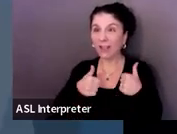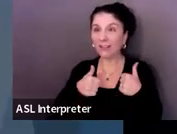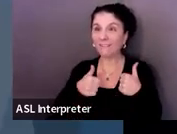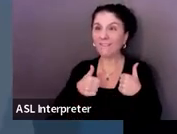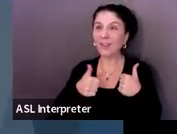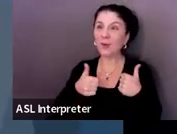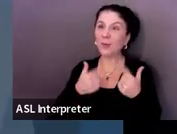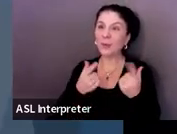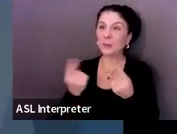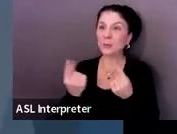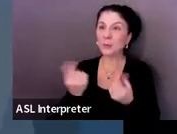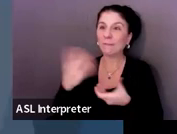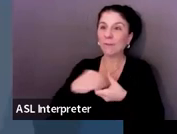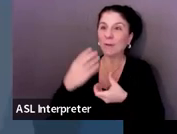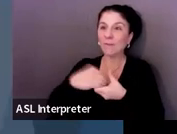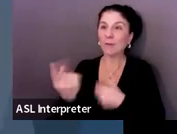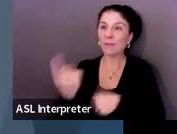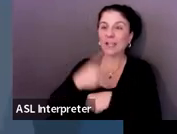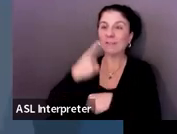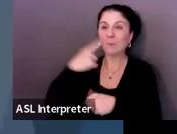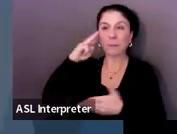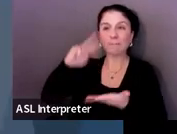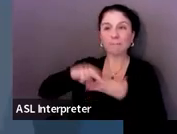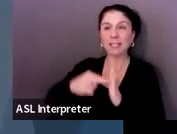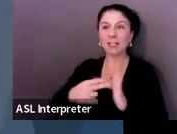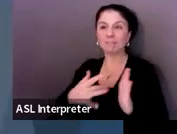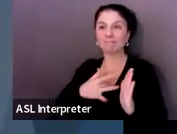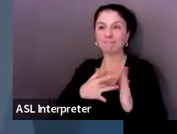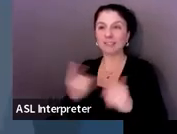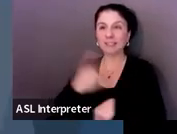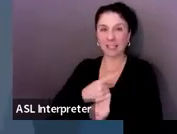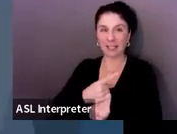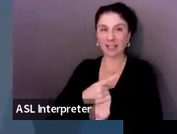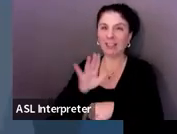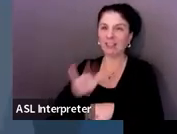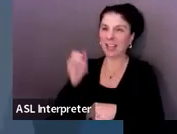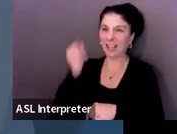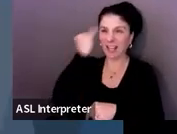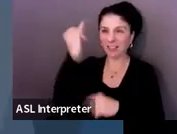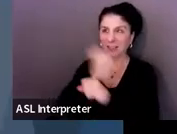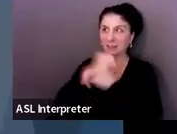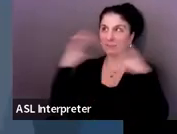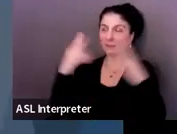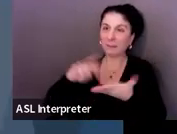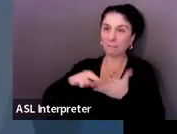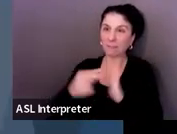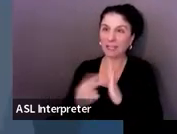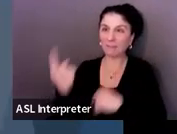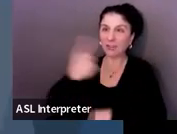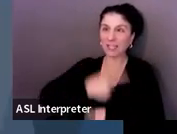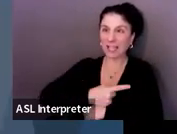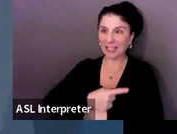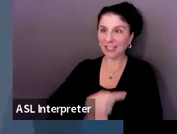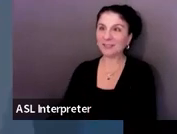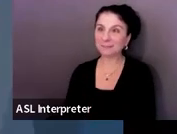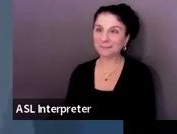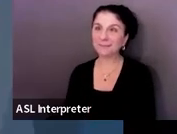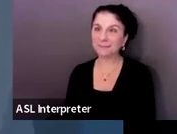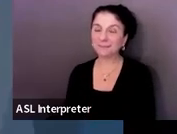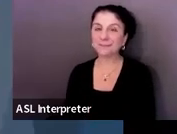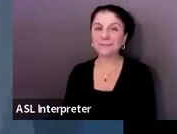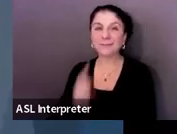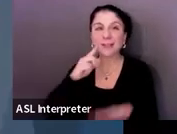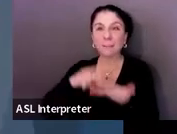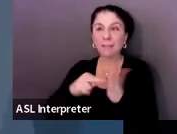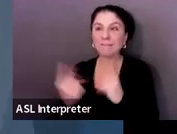our days meaningful and we really need to think about that for all of the students and all of the individuals that we work with. So meaningful day was defined for us at